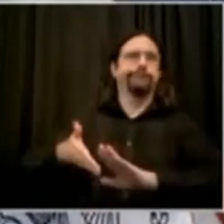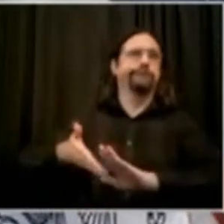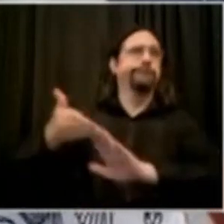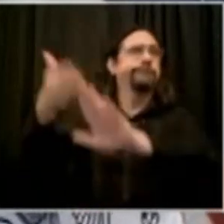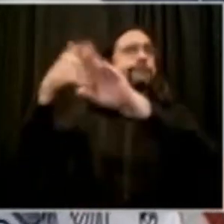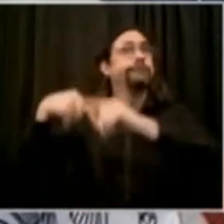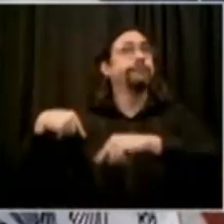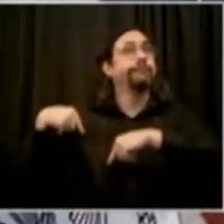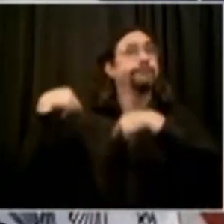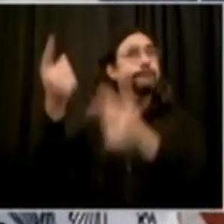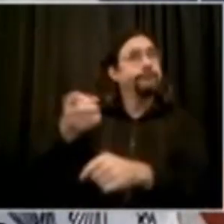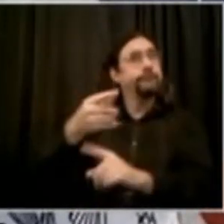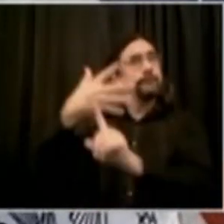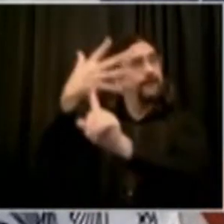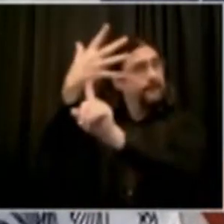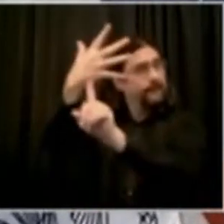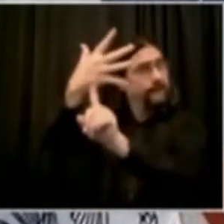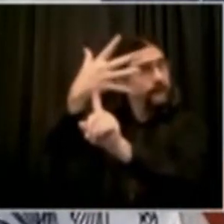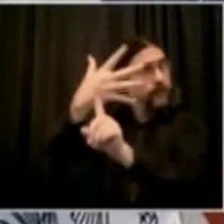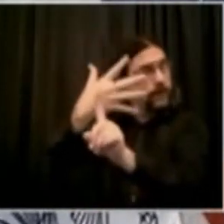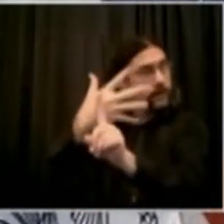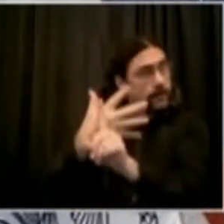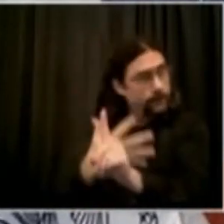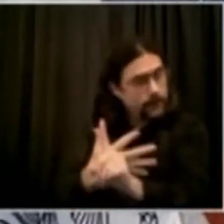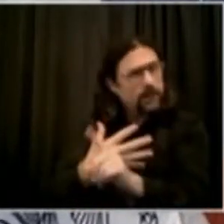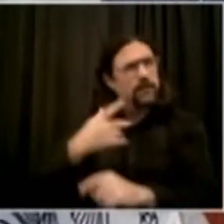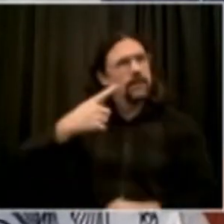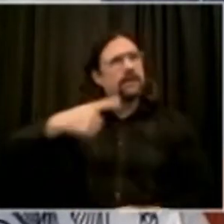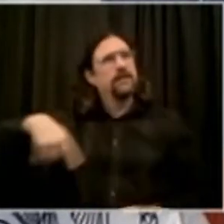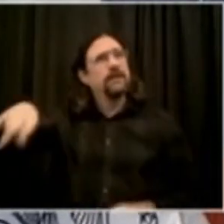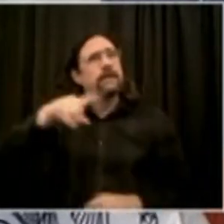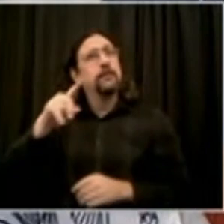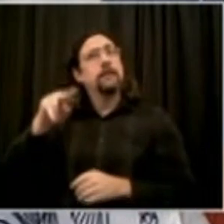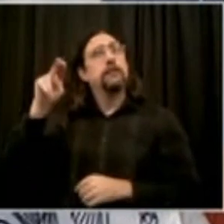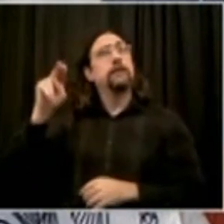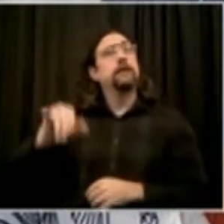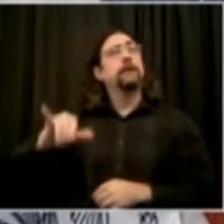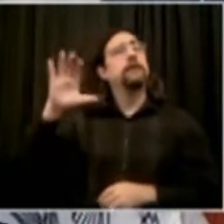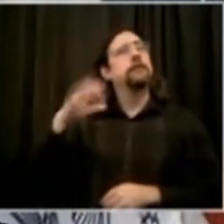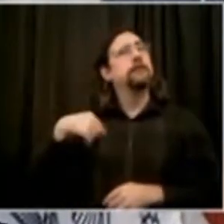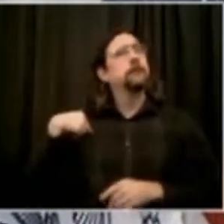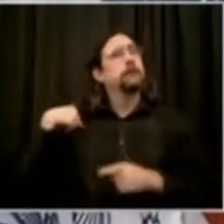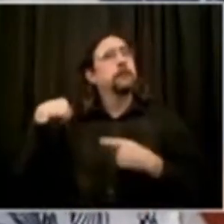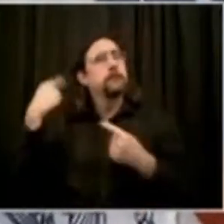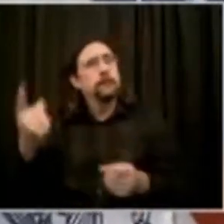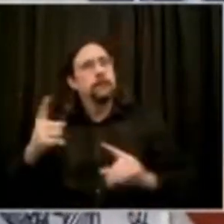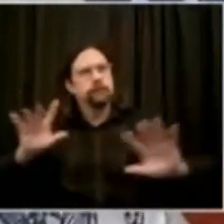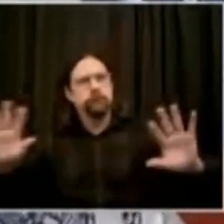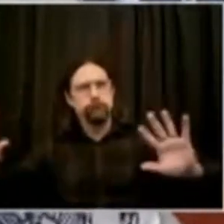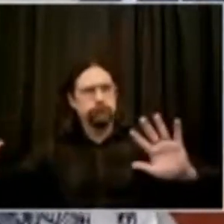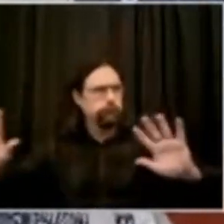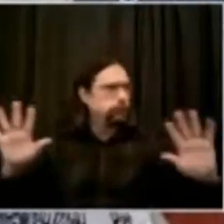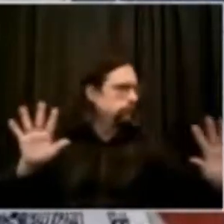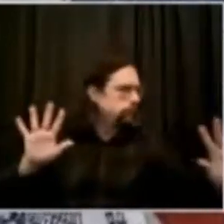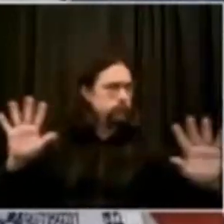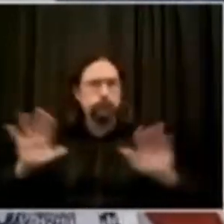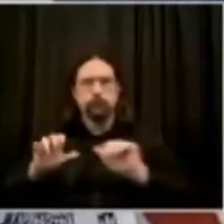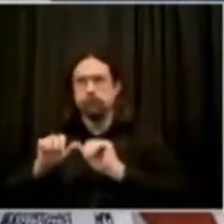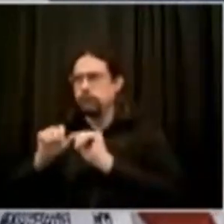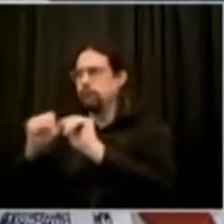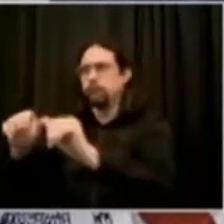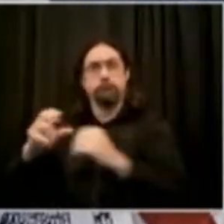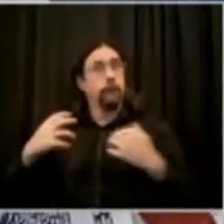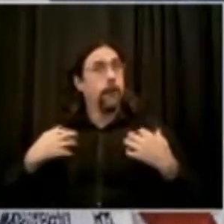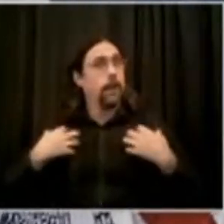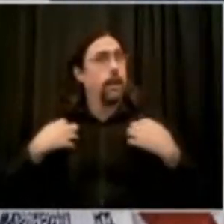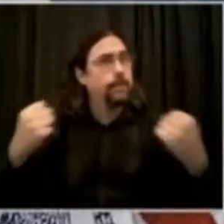healthy, keep the infection rate low in this city. If we get that part right, and New Yorkers have been heroes fighting back against